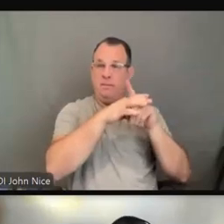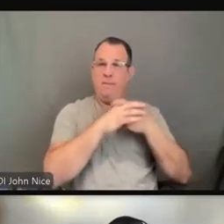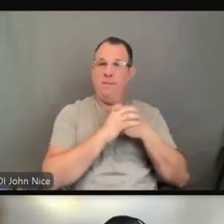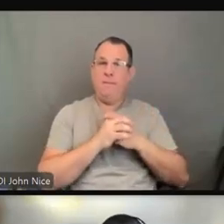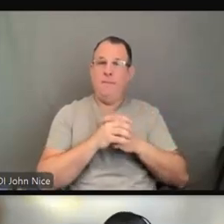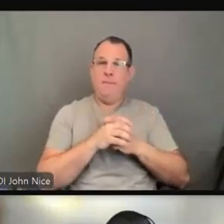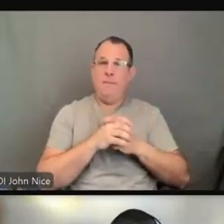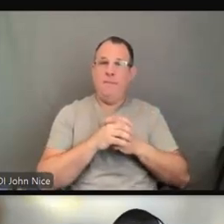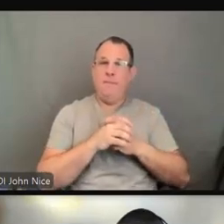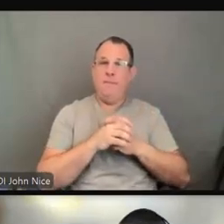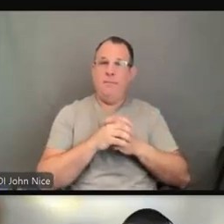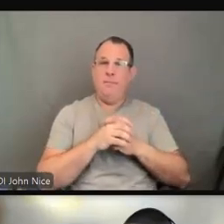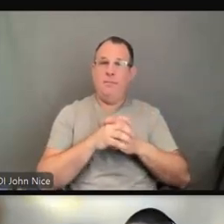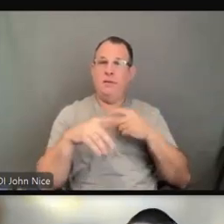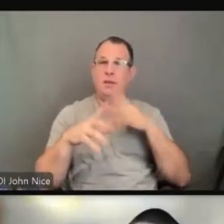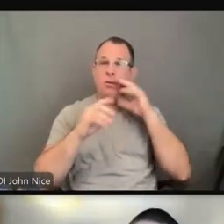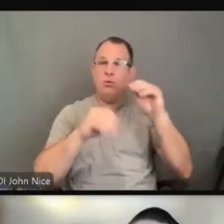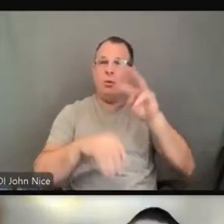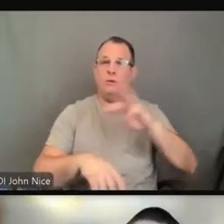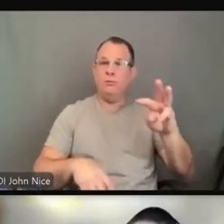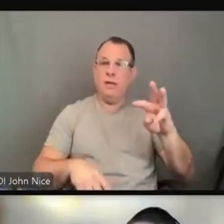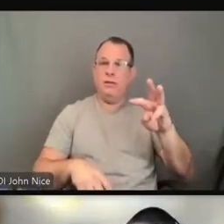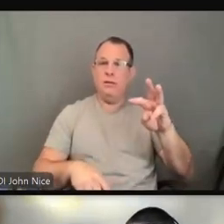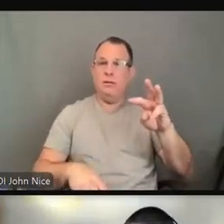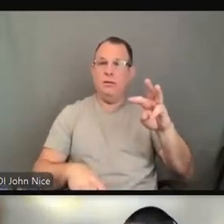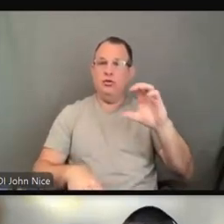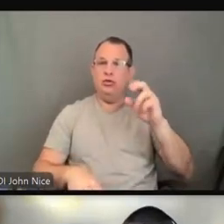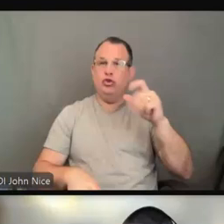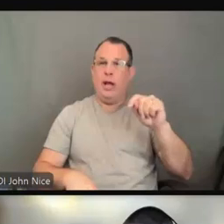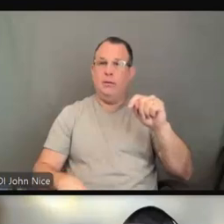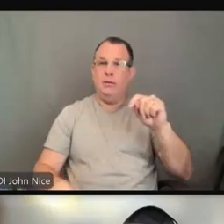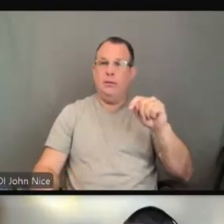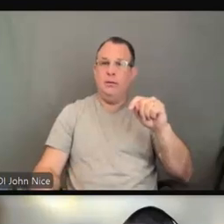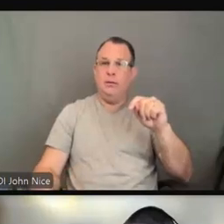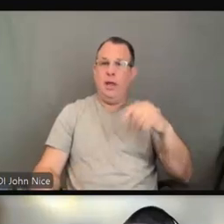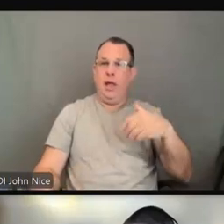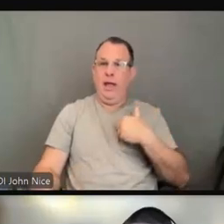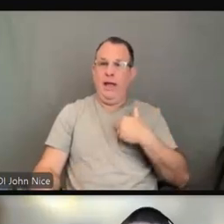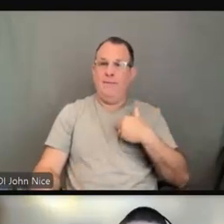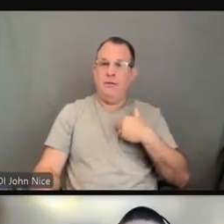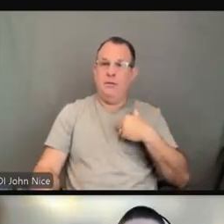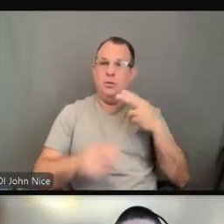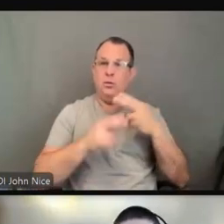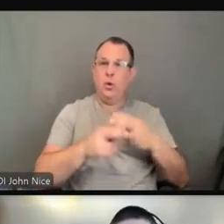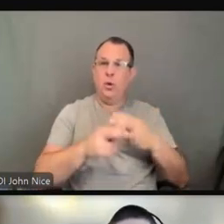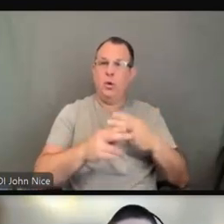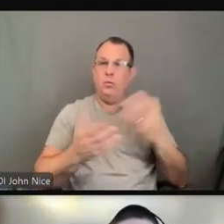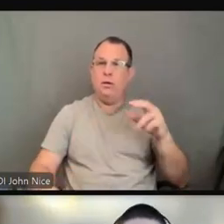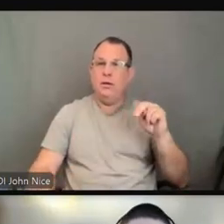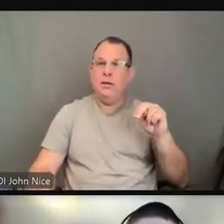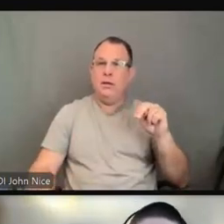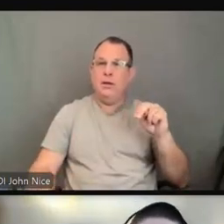chat. And if you click on our newsroom feature, then you can find all of these investigations that we've done in the past.